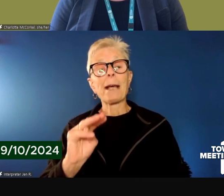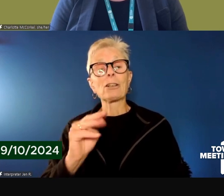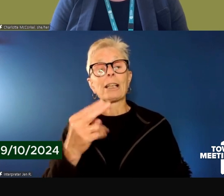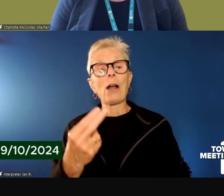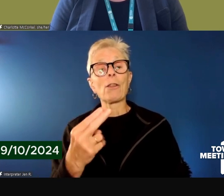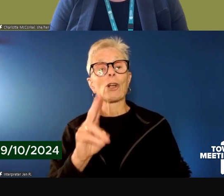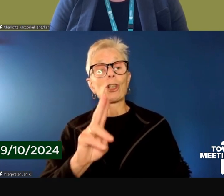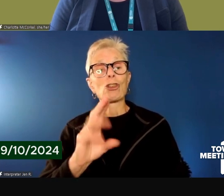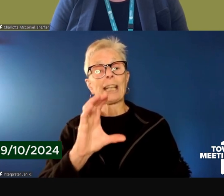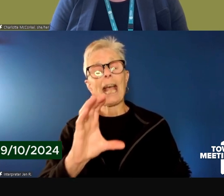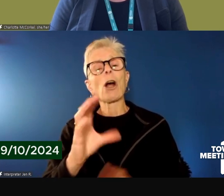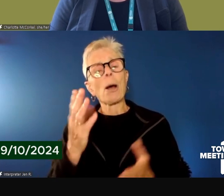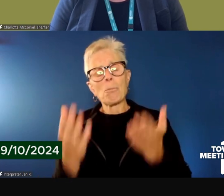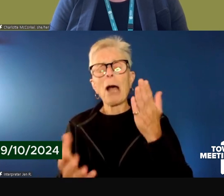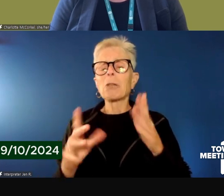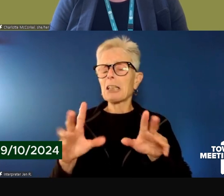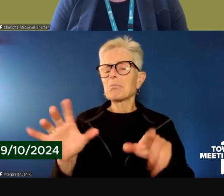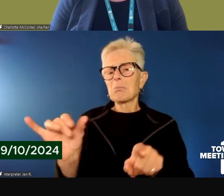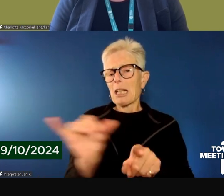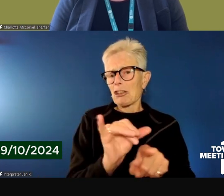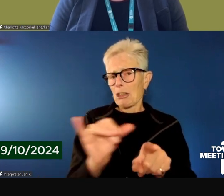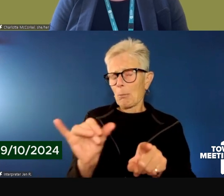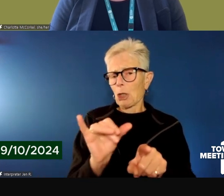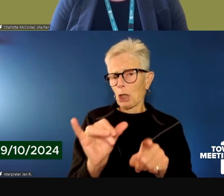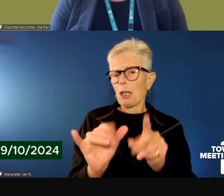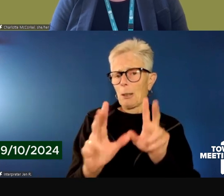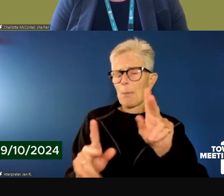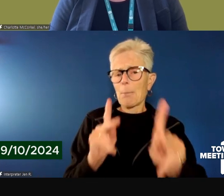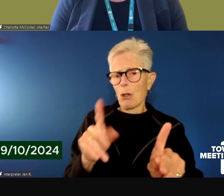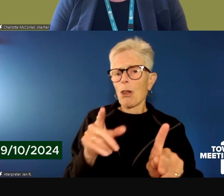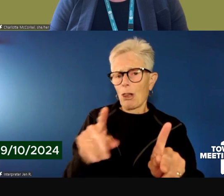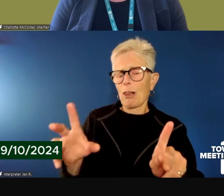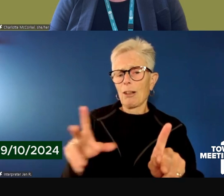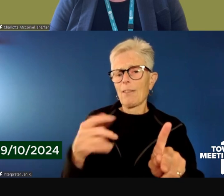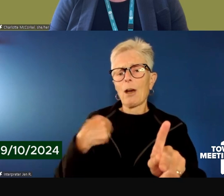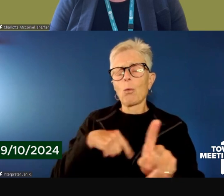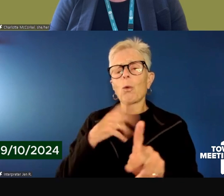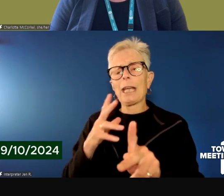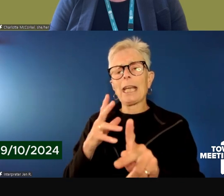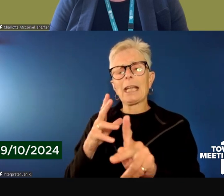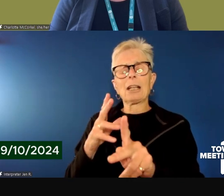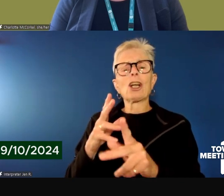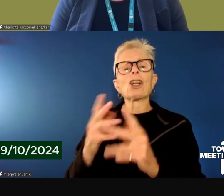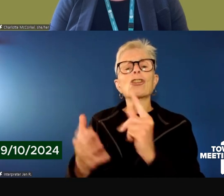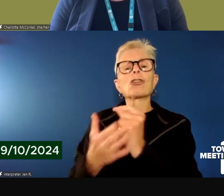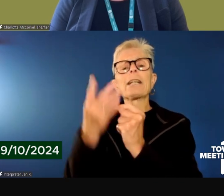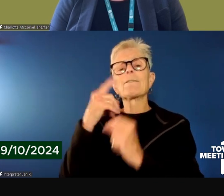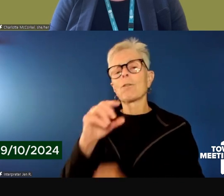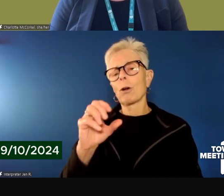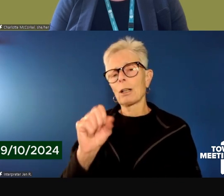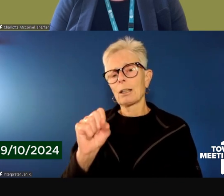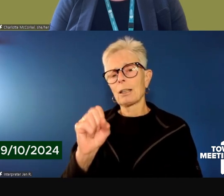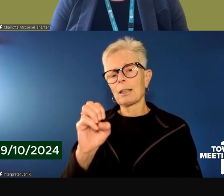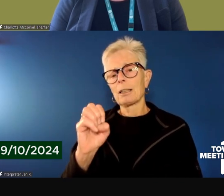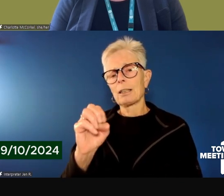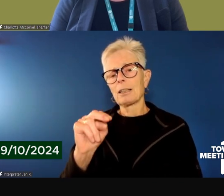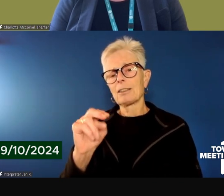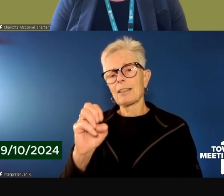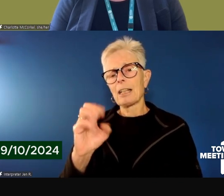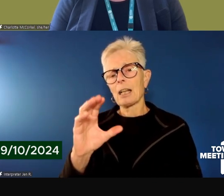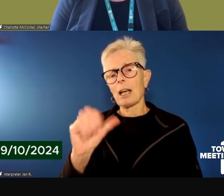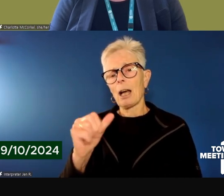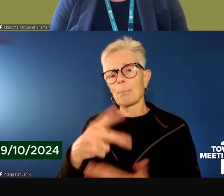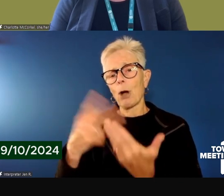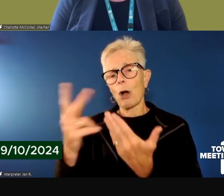some of the similar profiles of the patients we treat in the Seneca program. And the biggest difference is